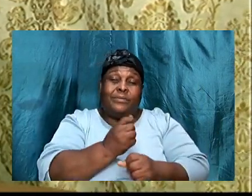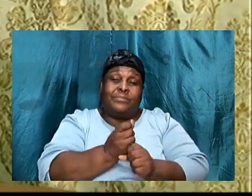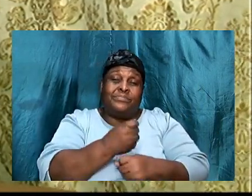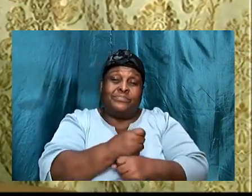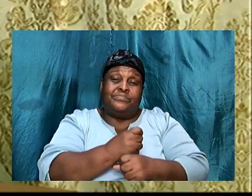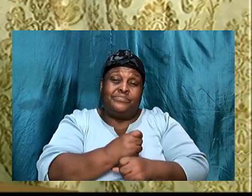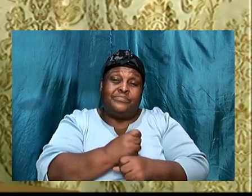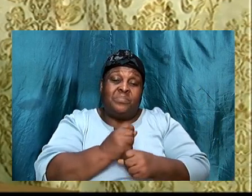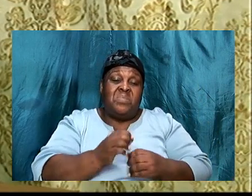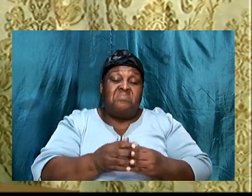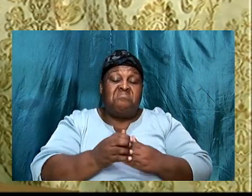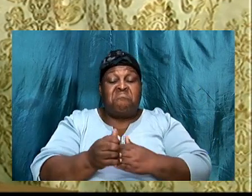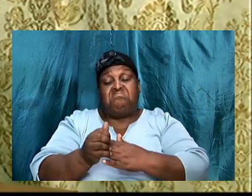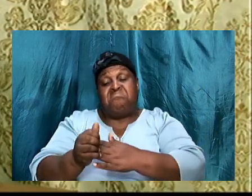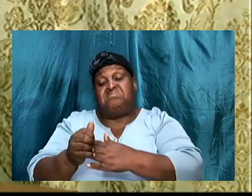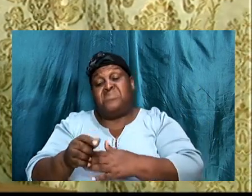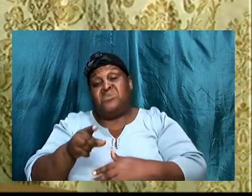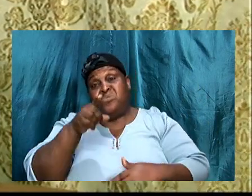lead you astray,